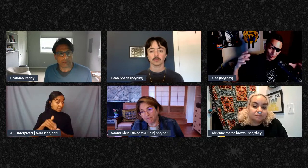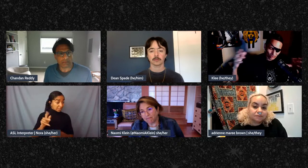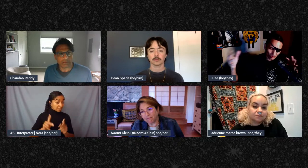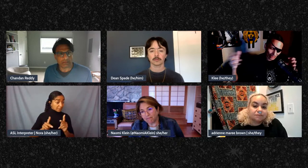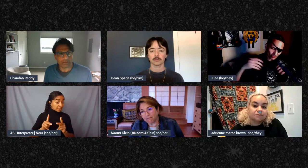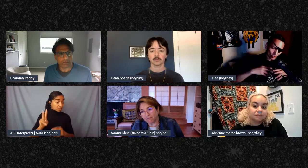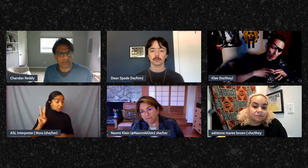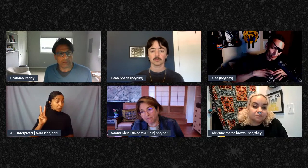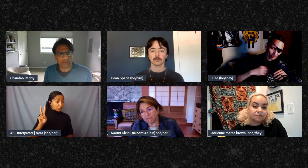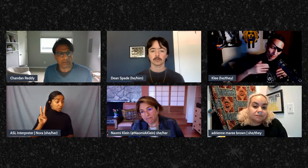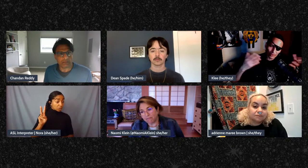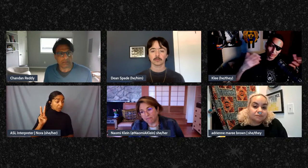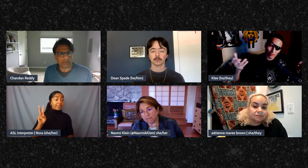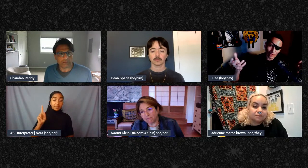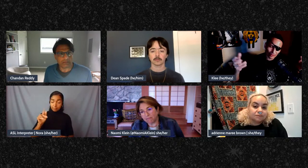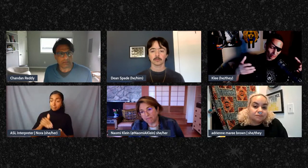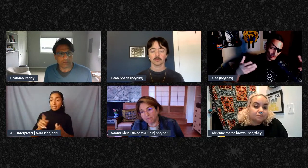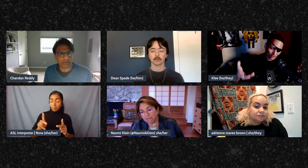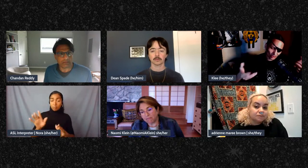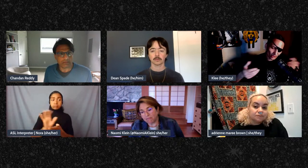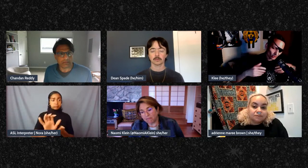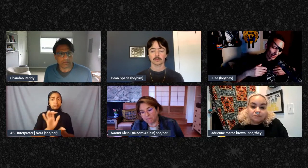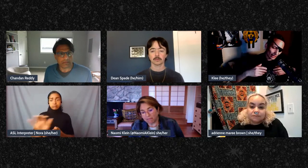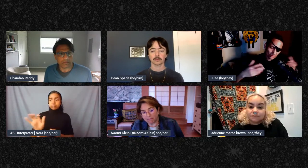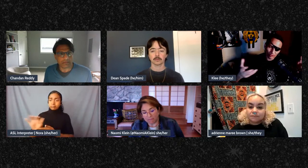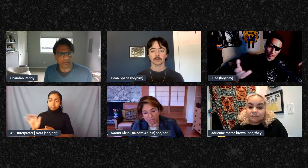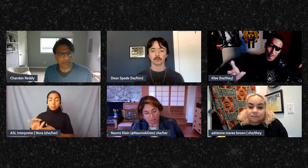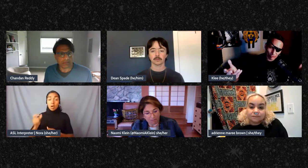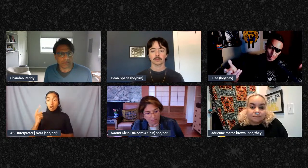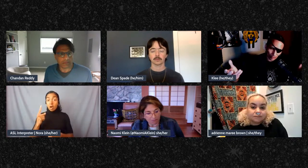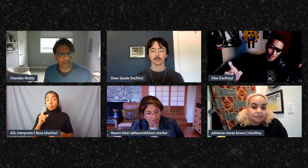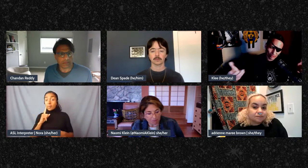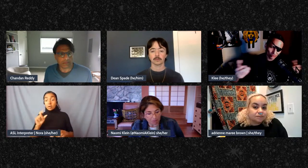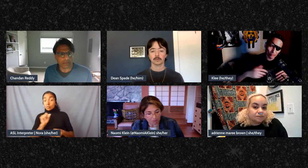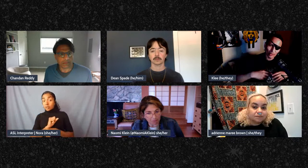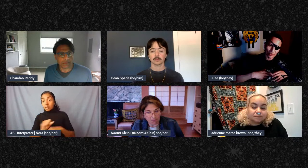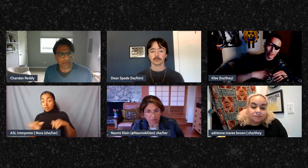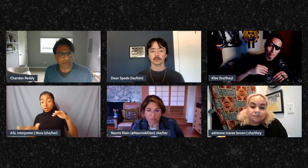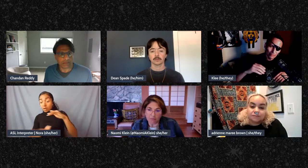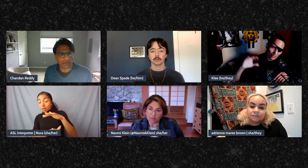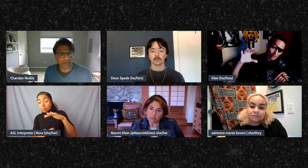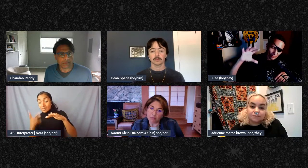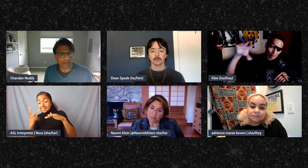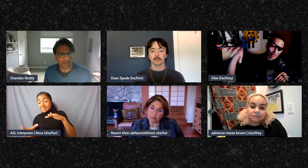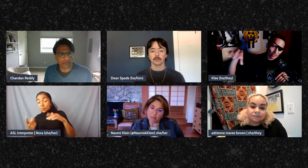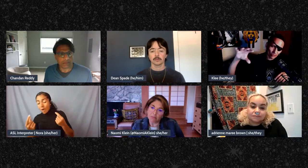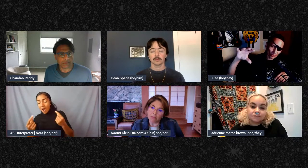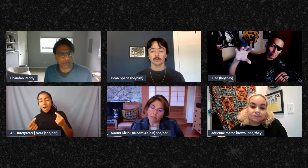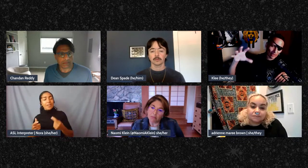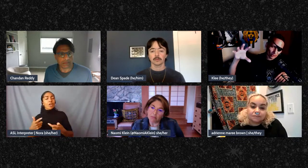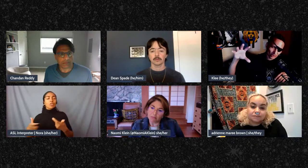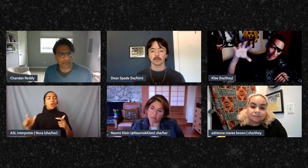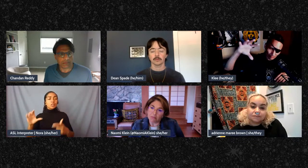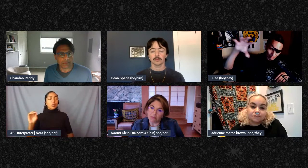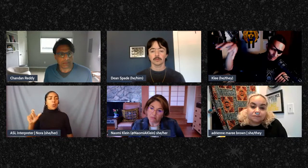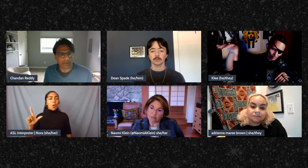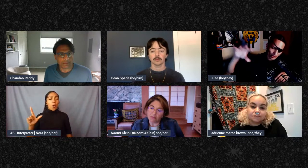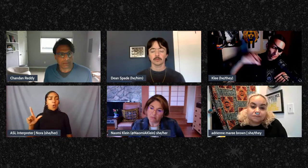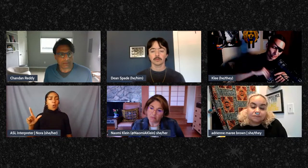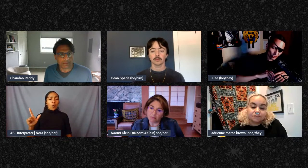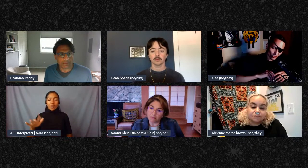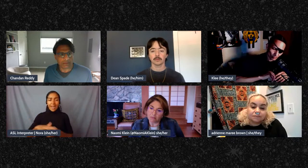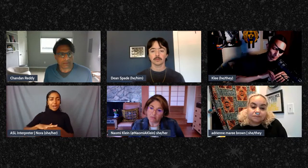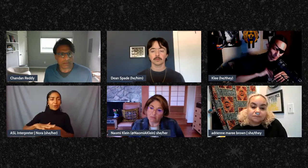land dispute between Navajo and Hopi people but the reality is underneath the land it's the largest coal deposit in North America Peabody Coal Company at one time